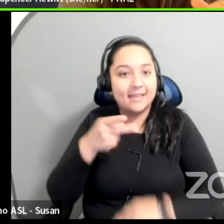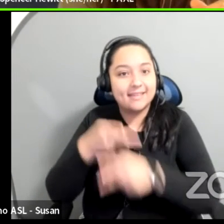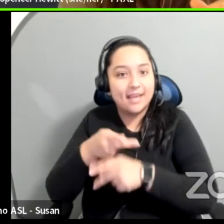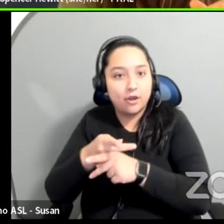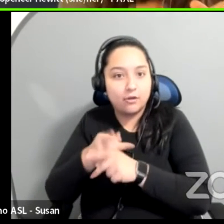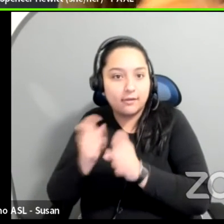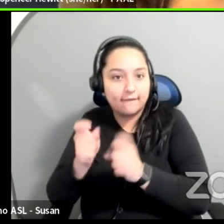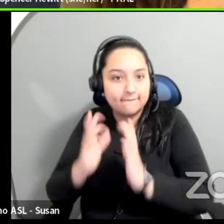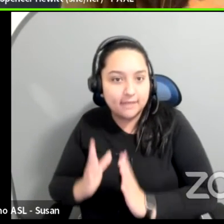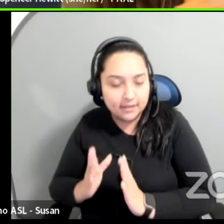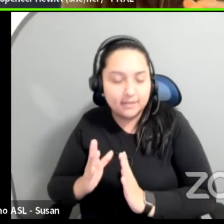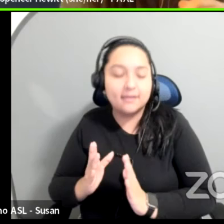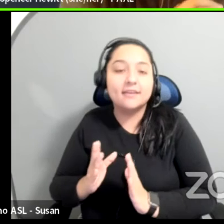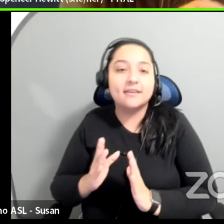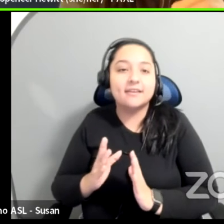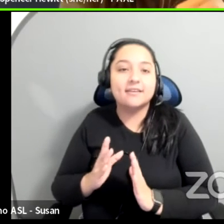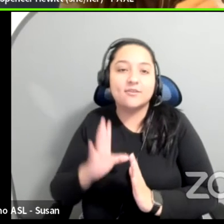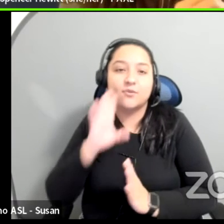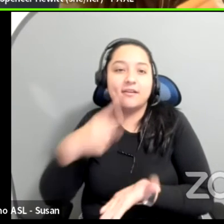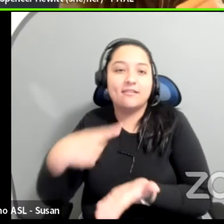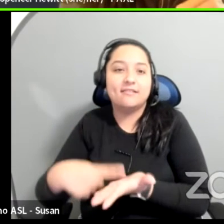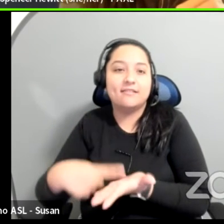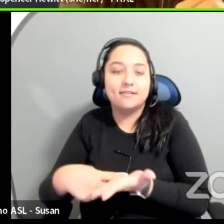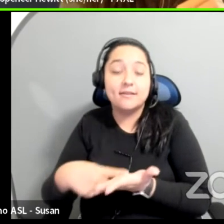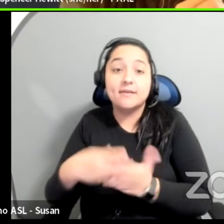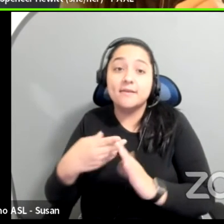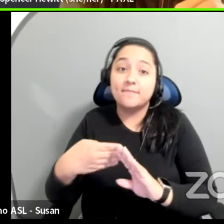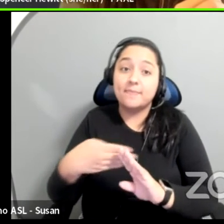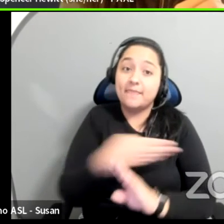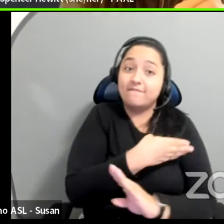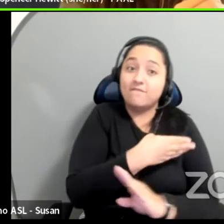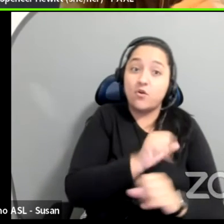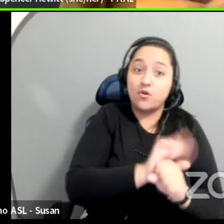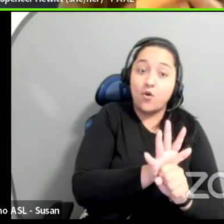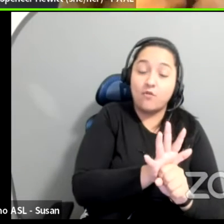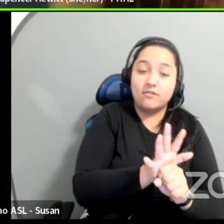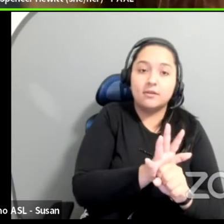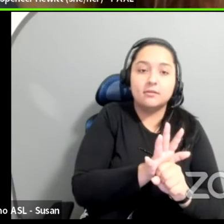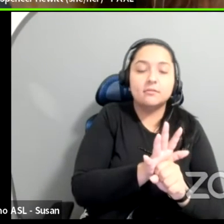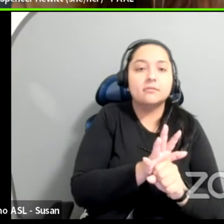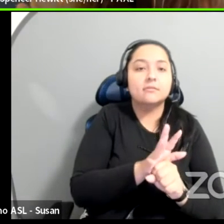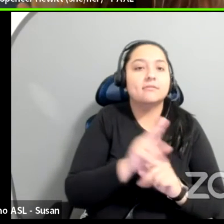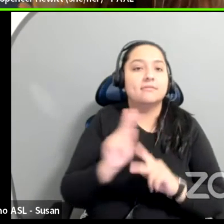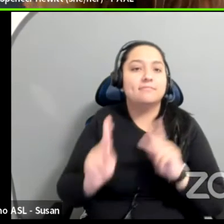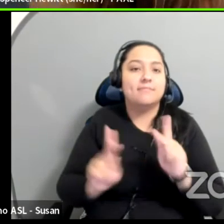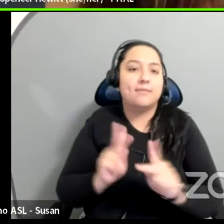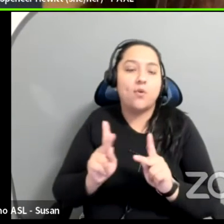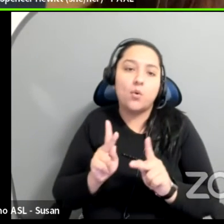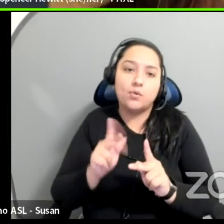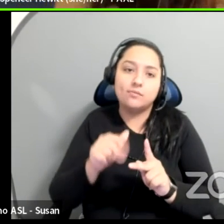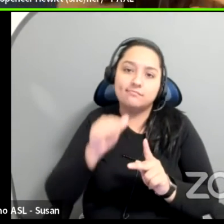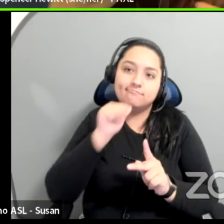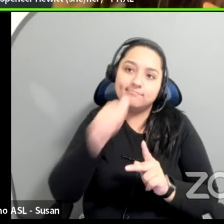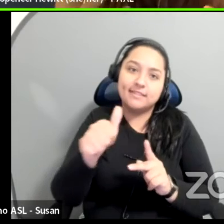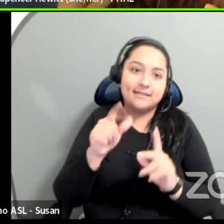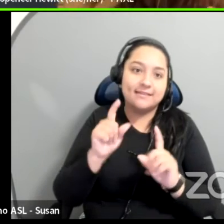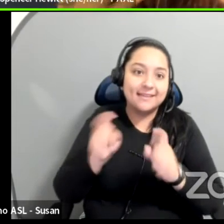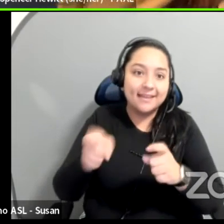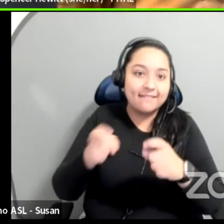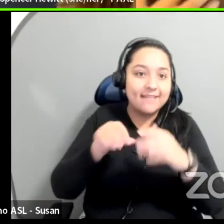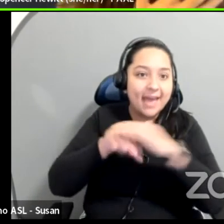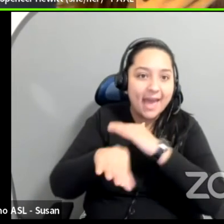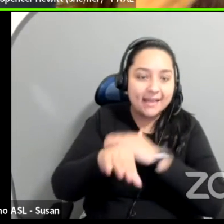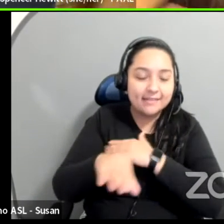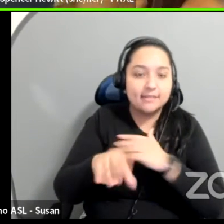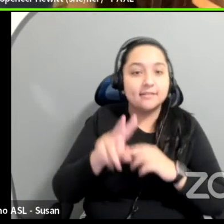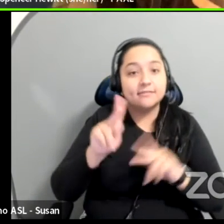pandemic folks were tethered to their teachers in ways that theater did not create access for folks needed mobility access